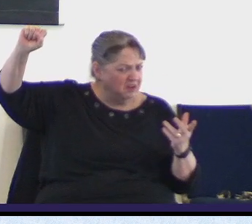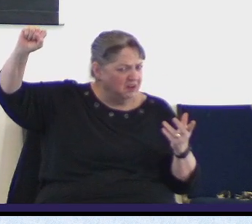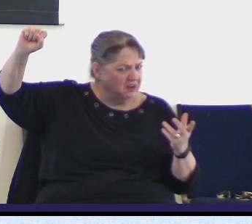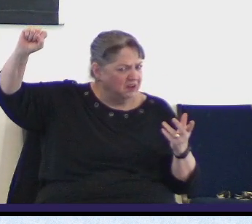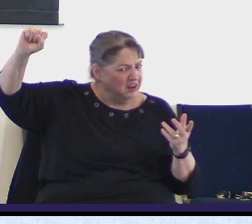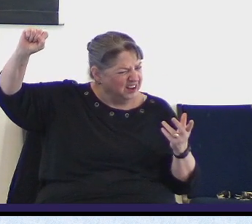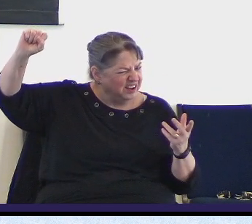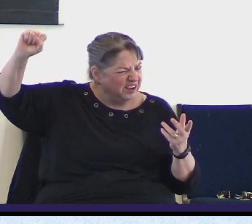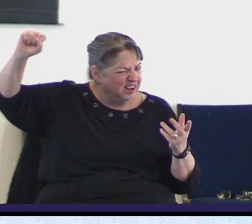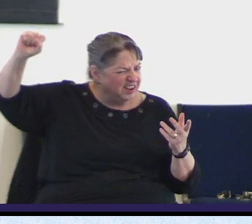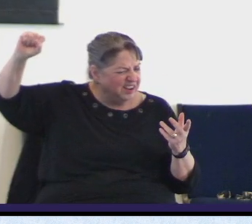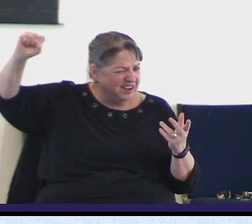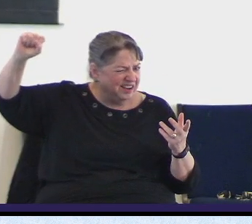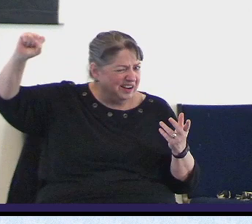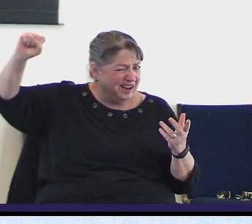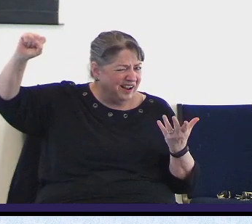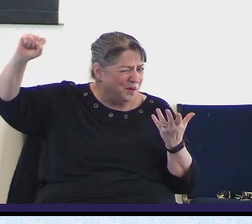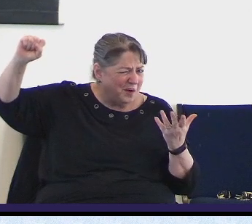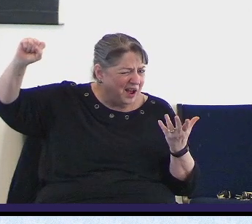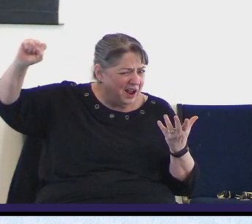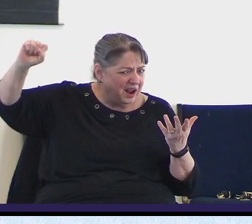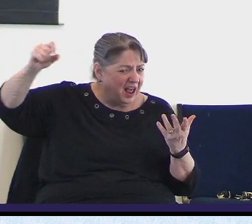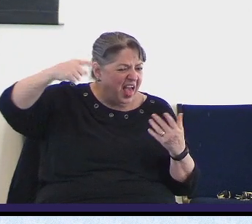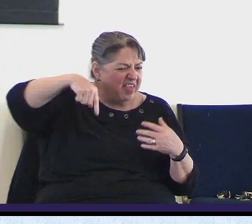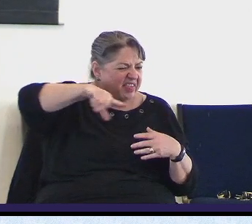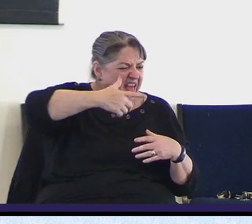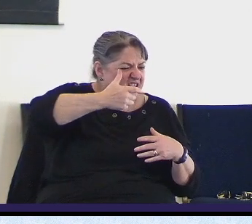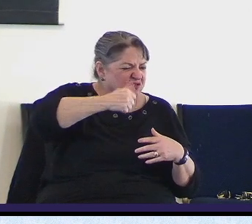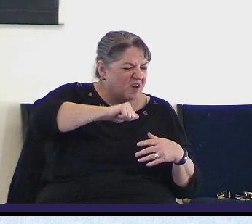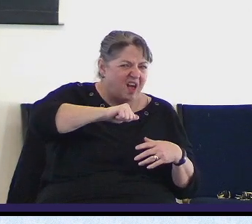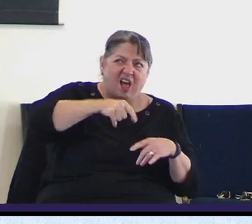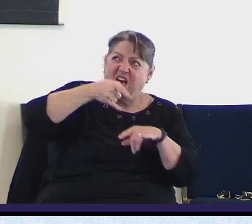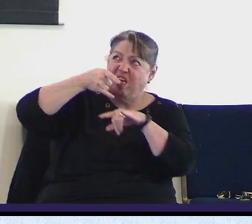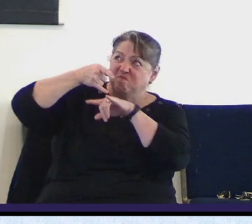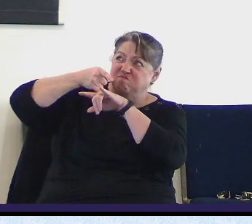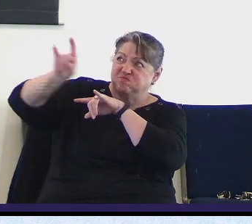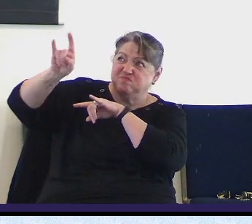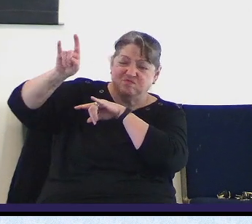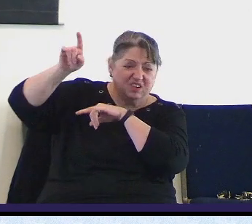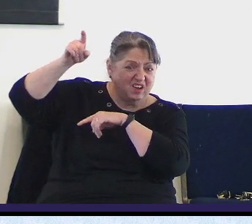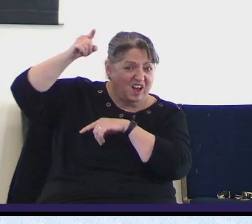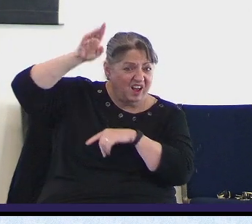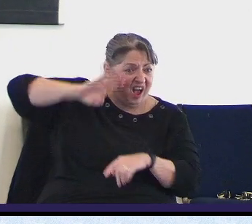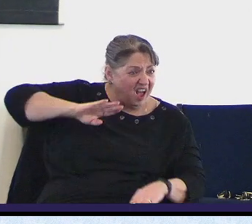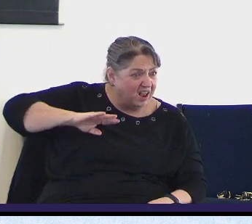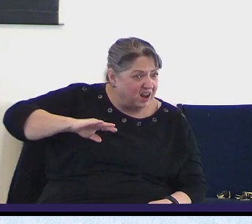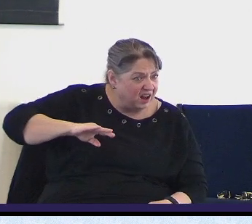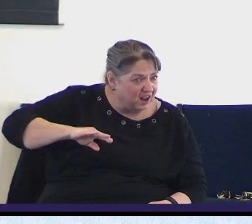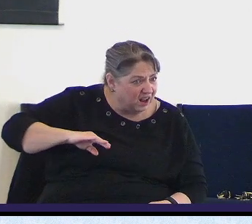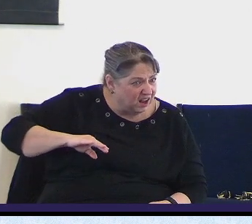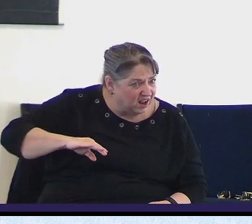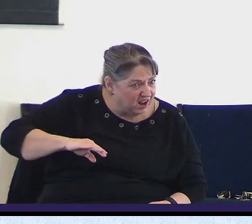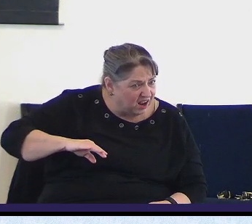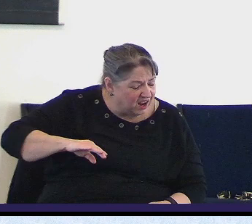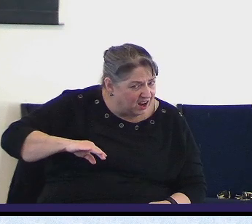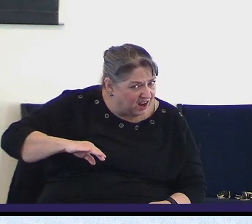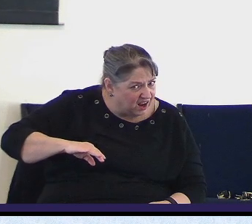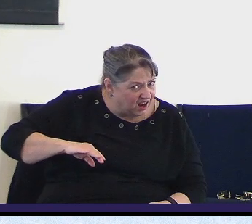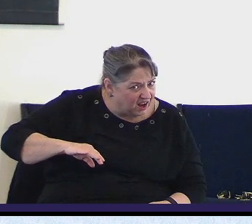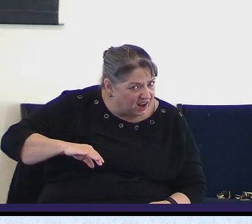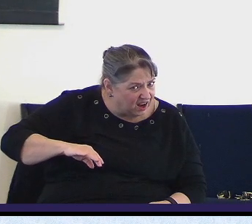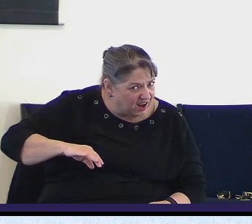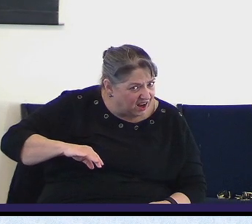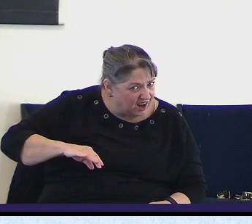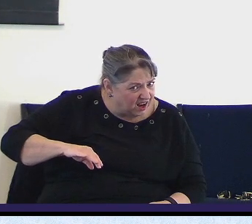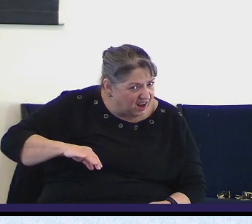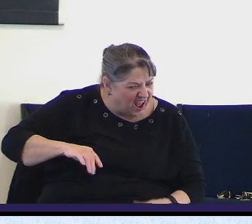especially when God was being minimized himself by the people, by what they thought. and then, and then in verse